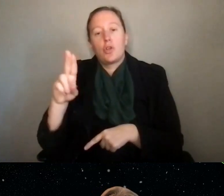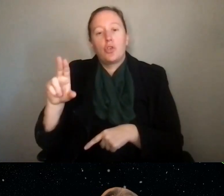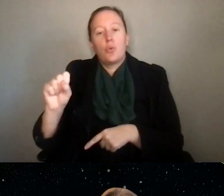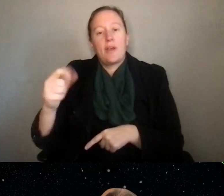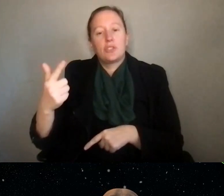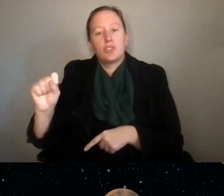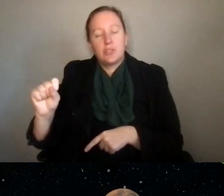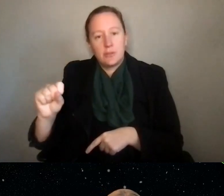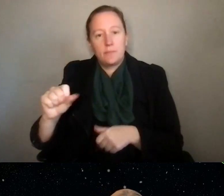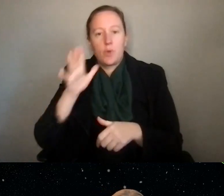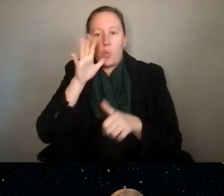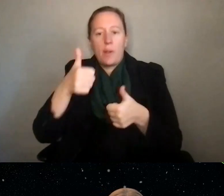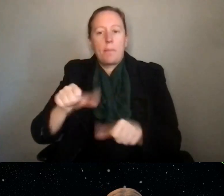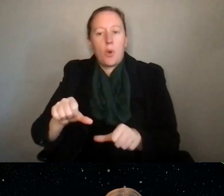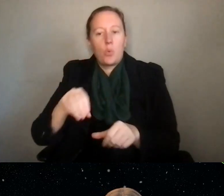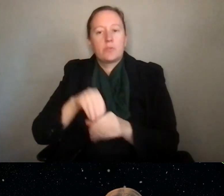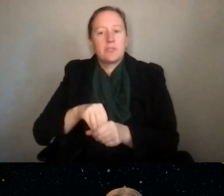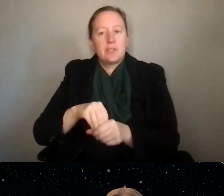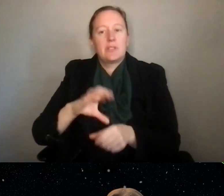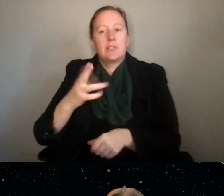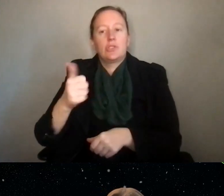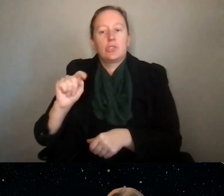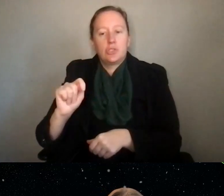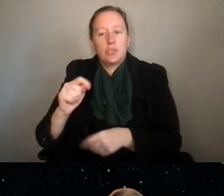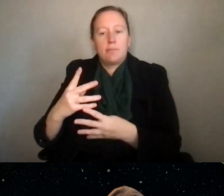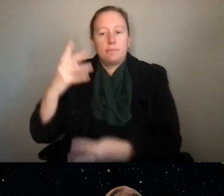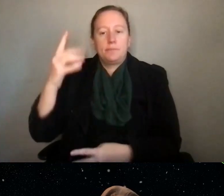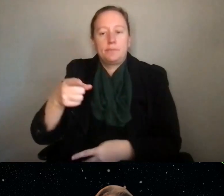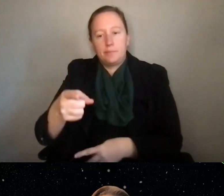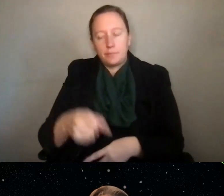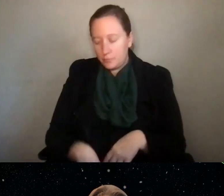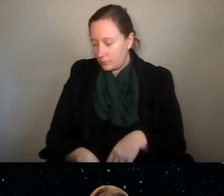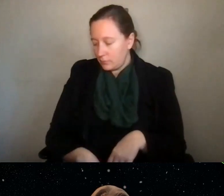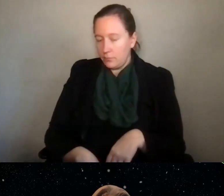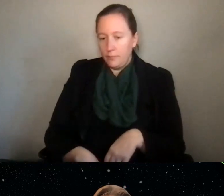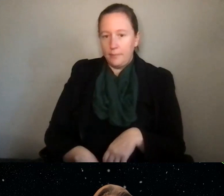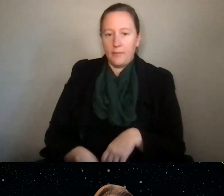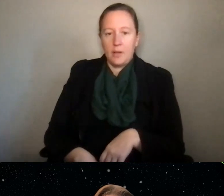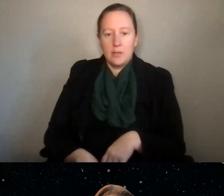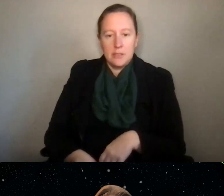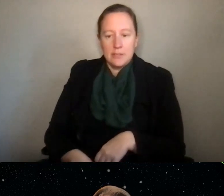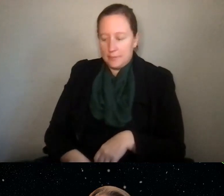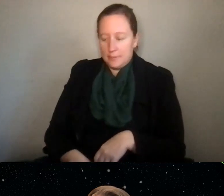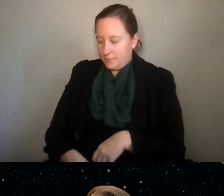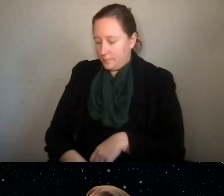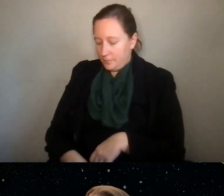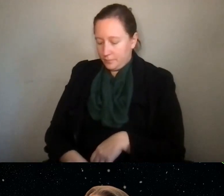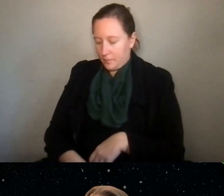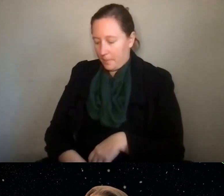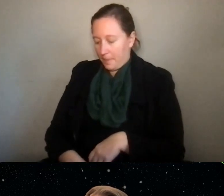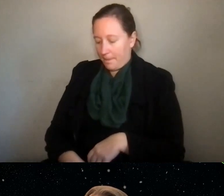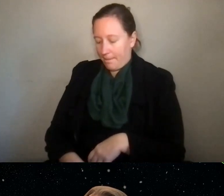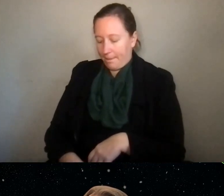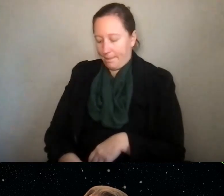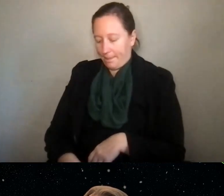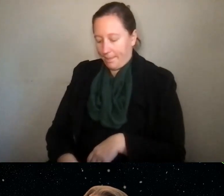I'm going to paste this in the they're listed here on this list of many DCL opportunities. But I wanted to mention that